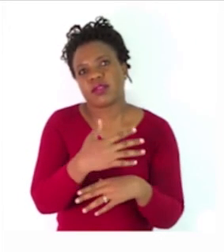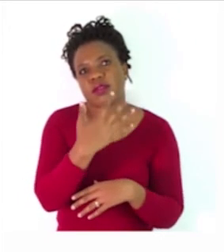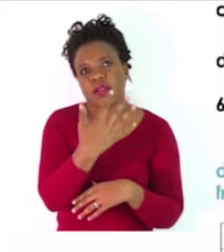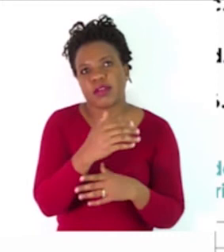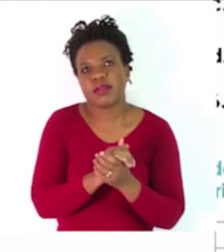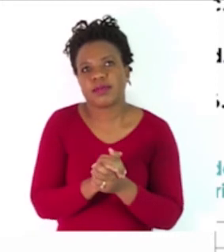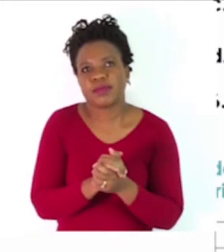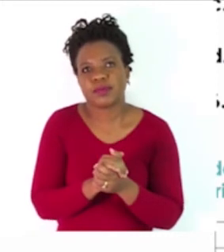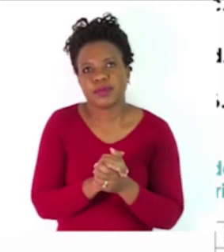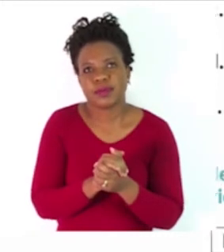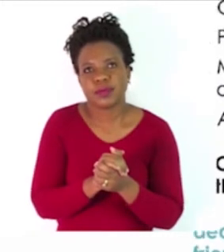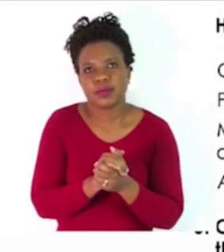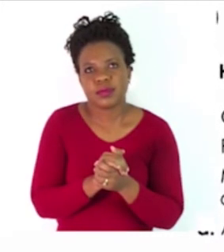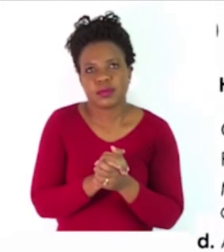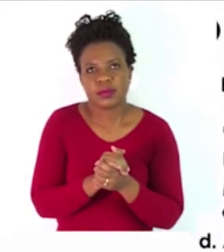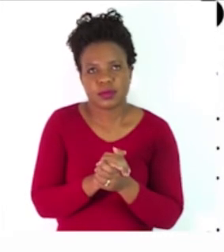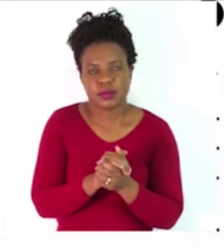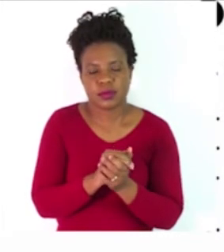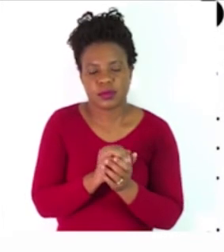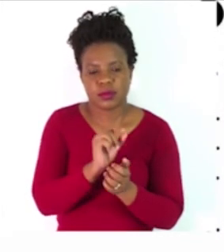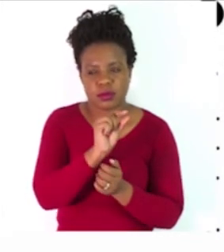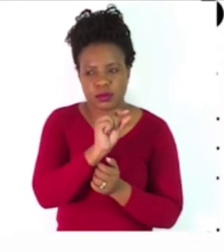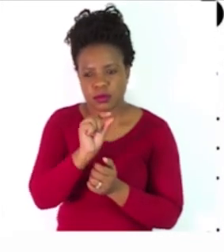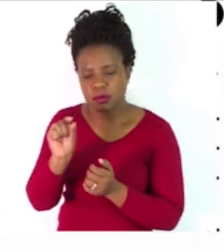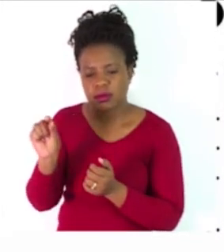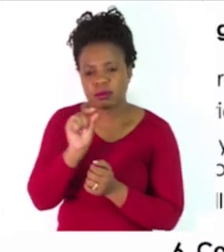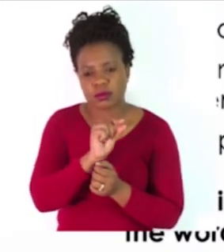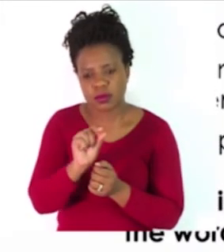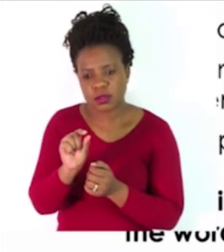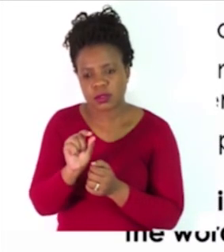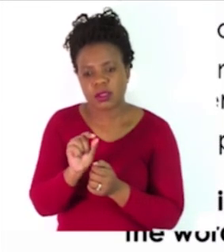Highlight the abstract nouns in these sentences.